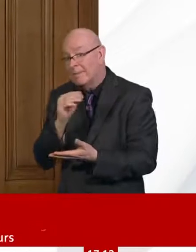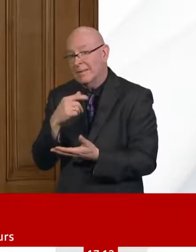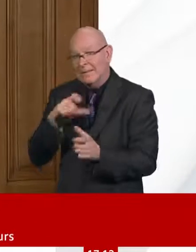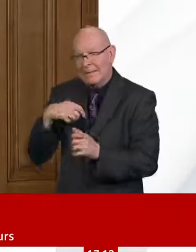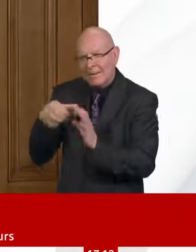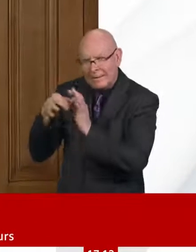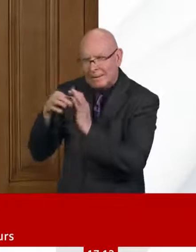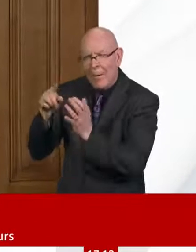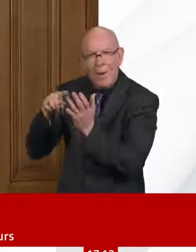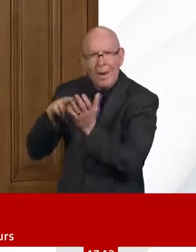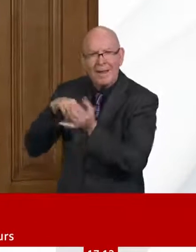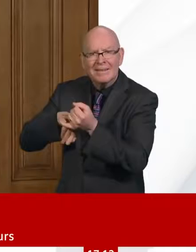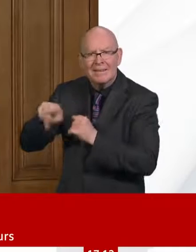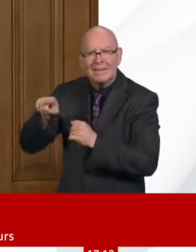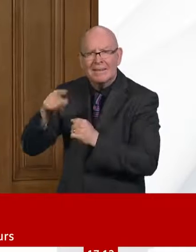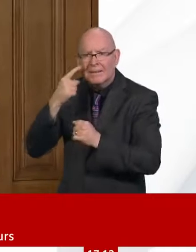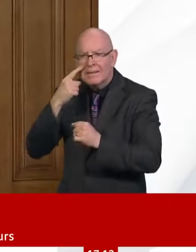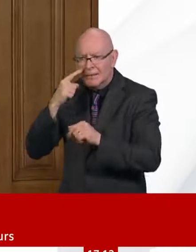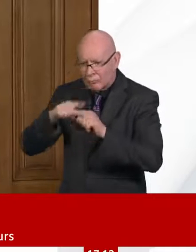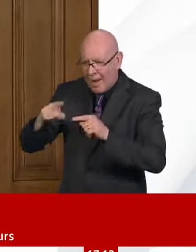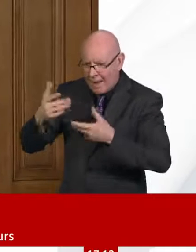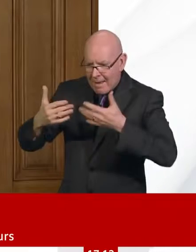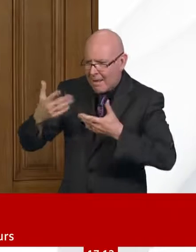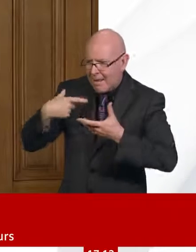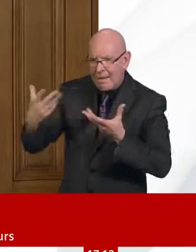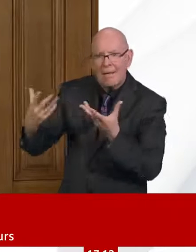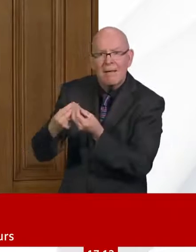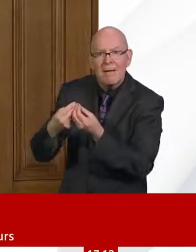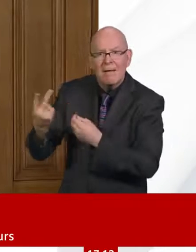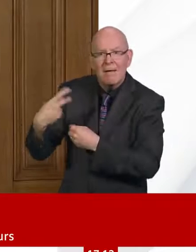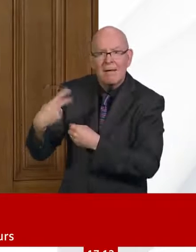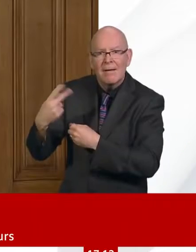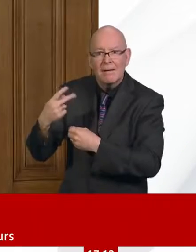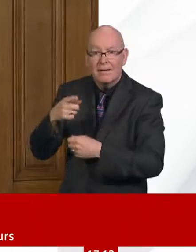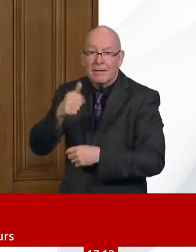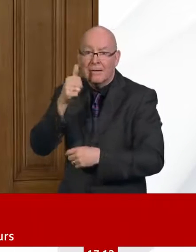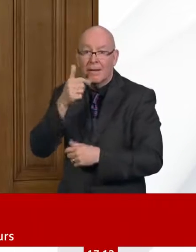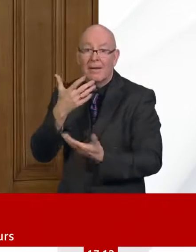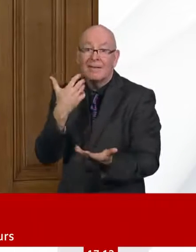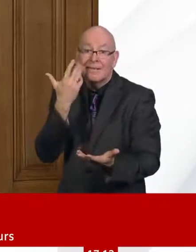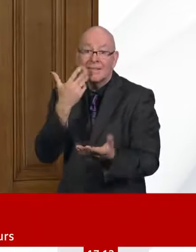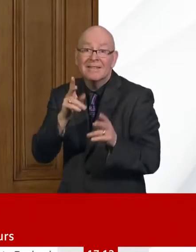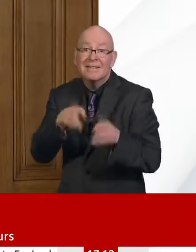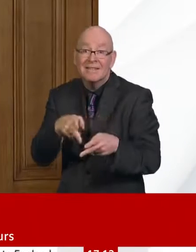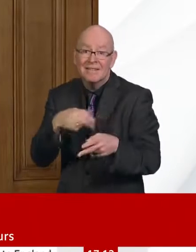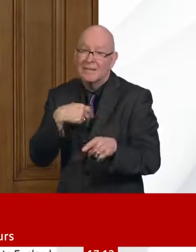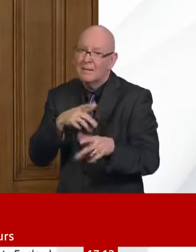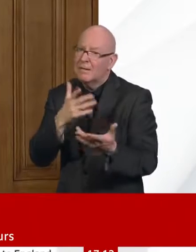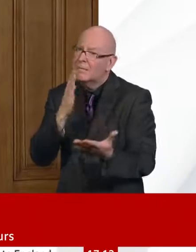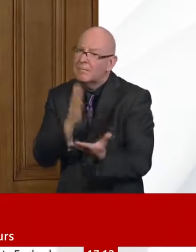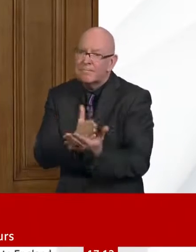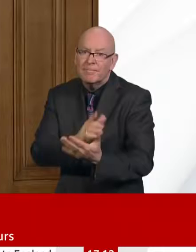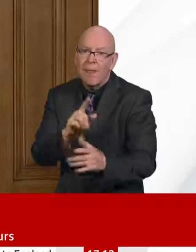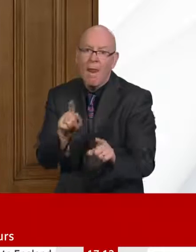community, there's a range of places where they occur, including in care homes, but not just there in hospices and at home, indeed, as well.